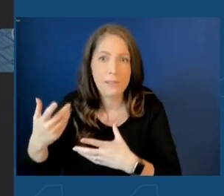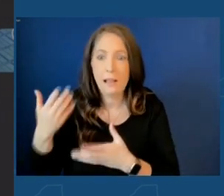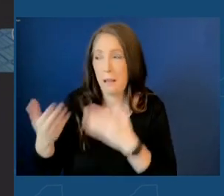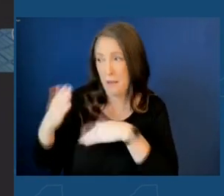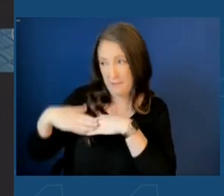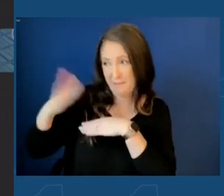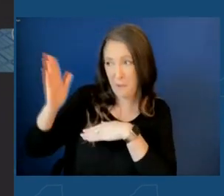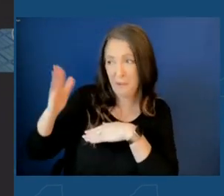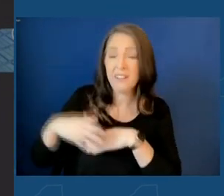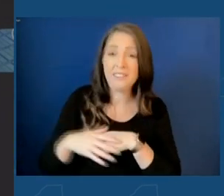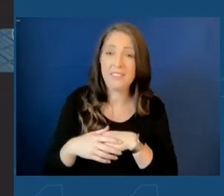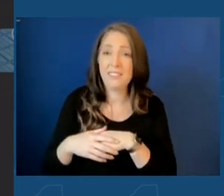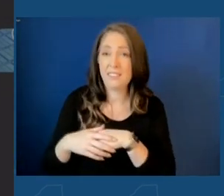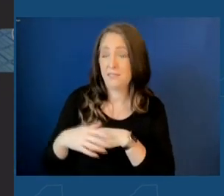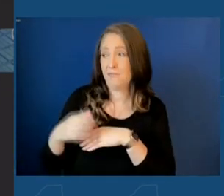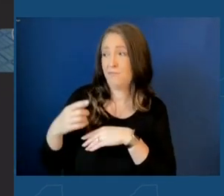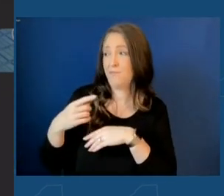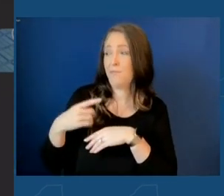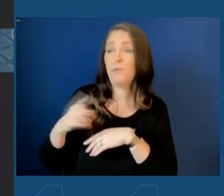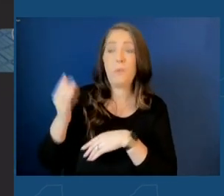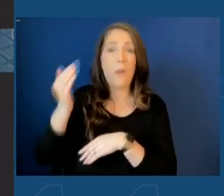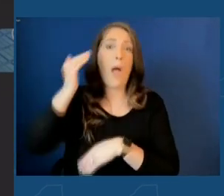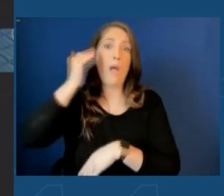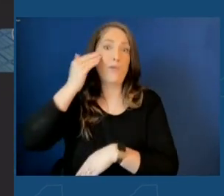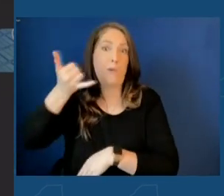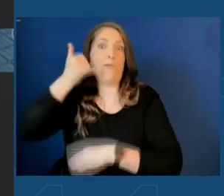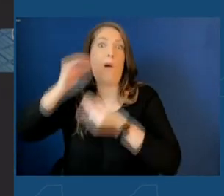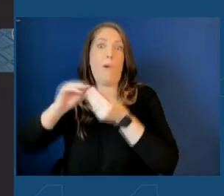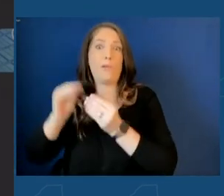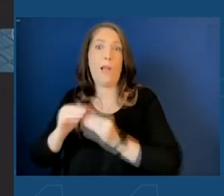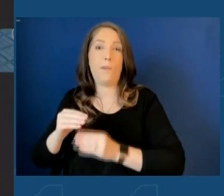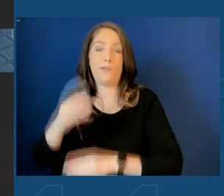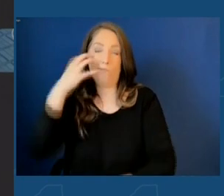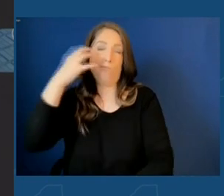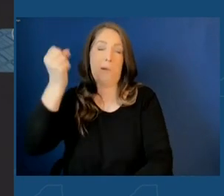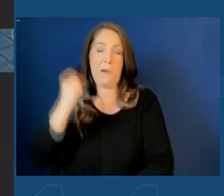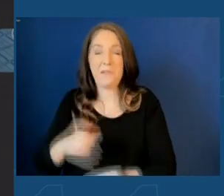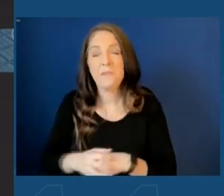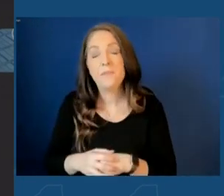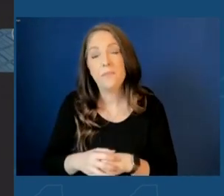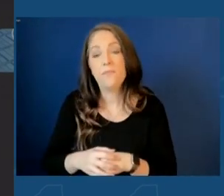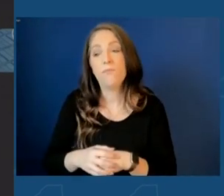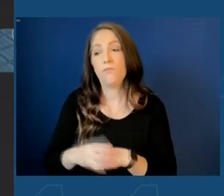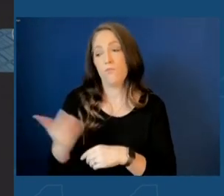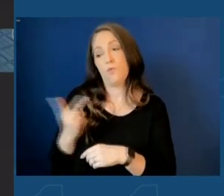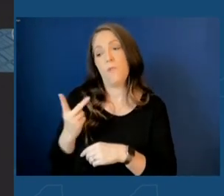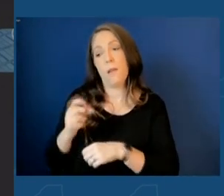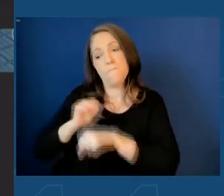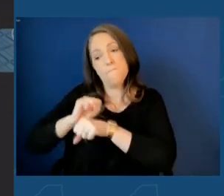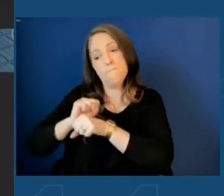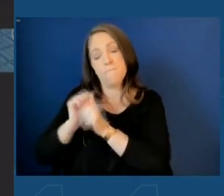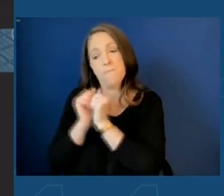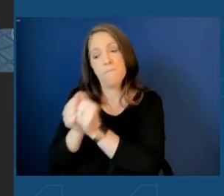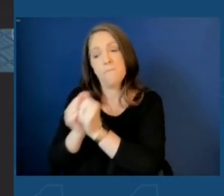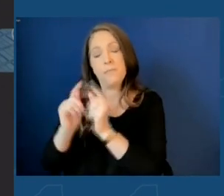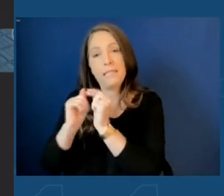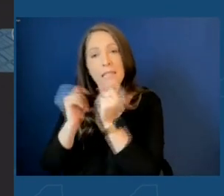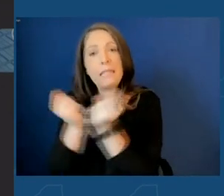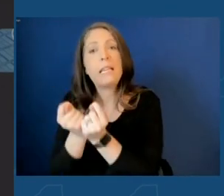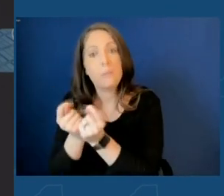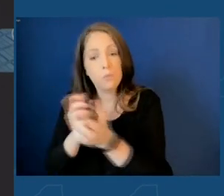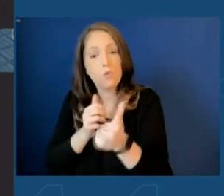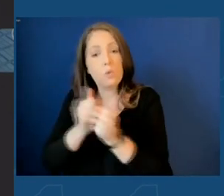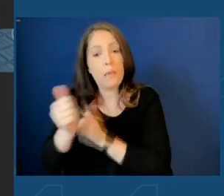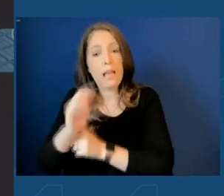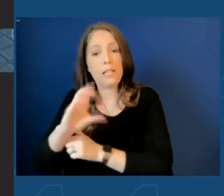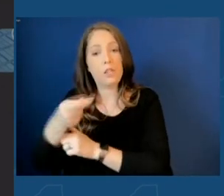even more. We knew each other's phone numbers by heart. And we worked as a team to pass the chips and science